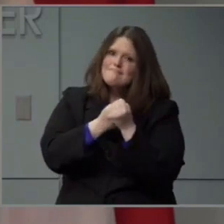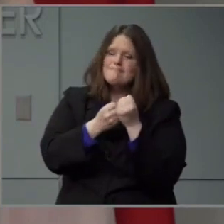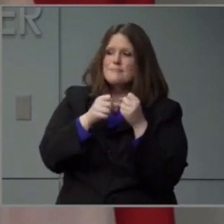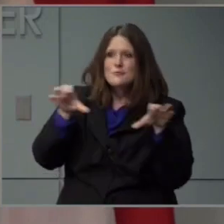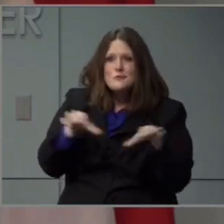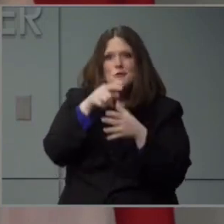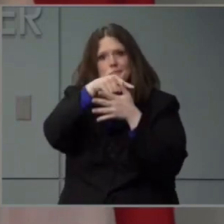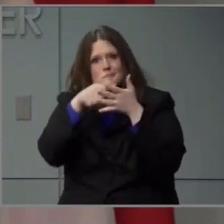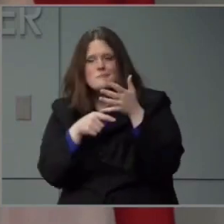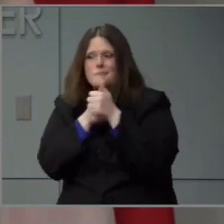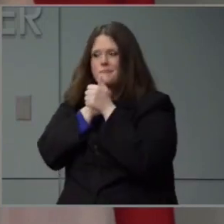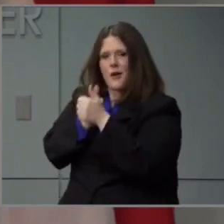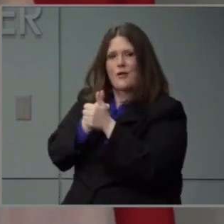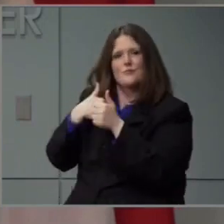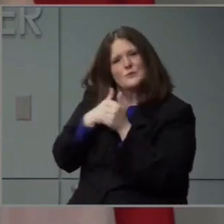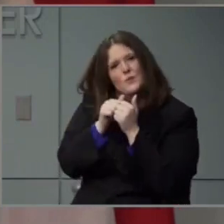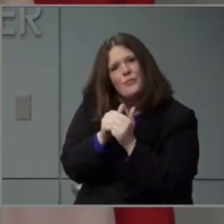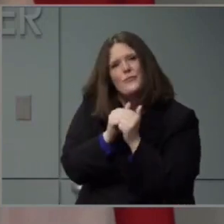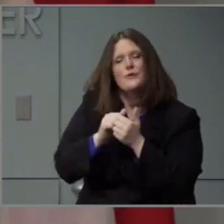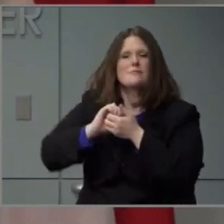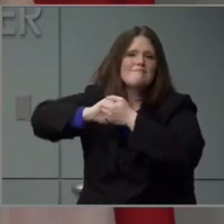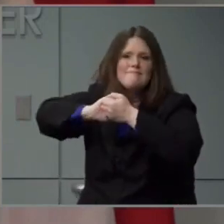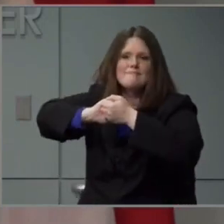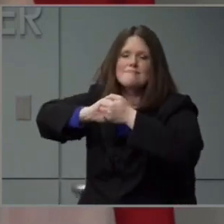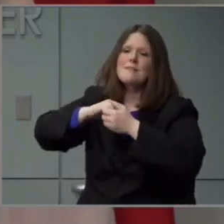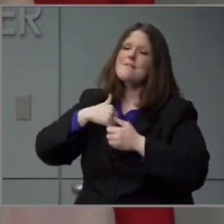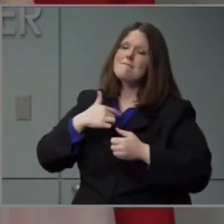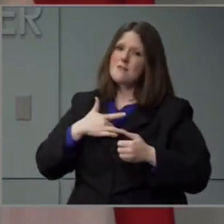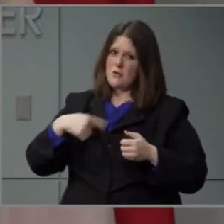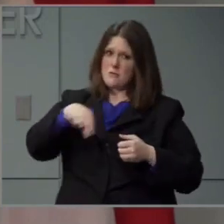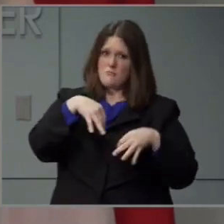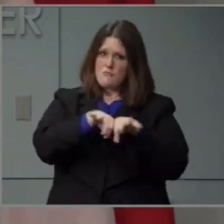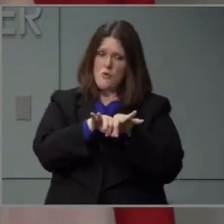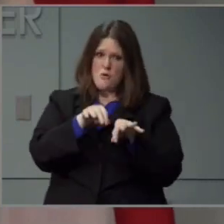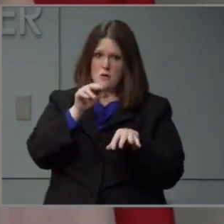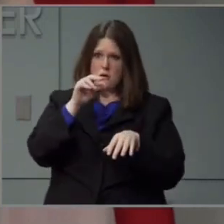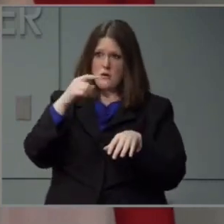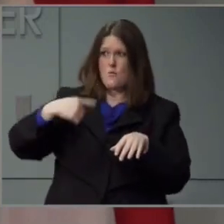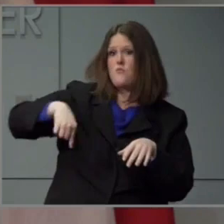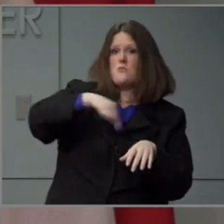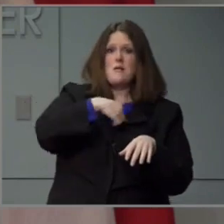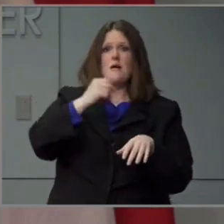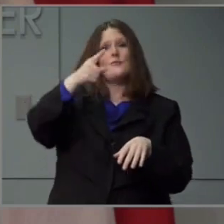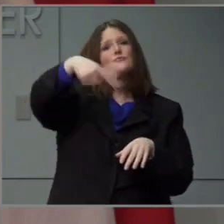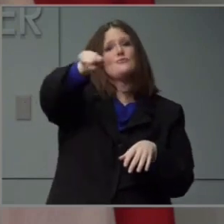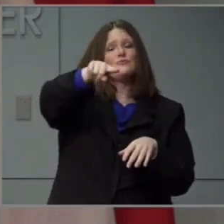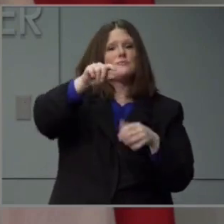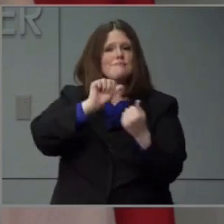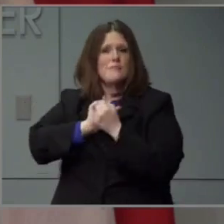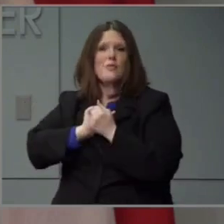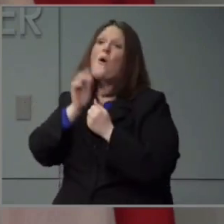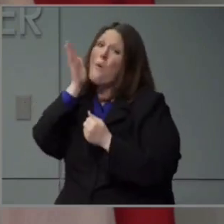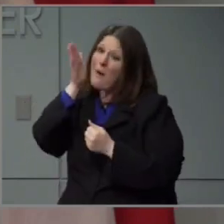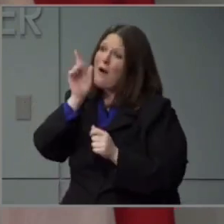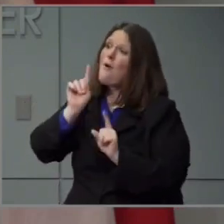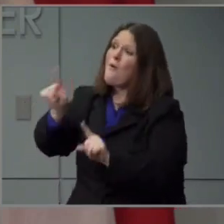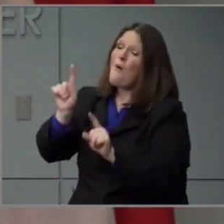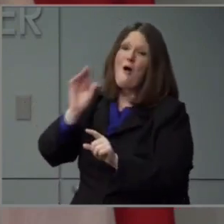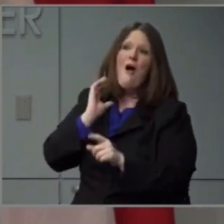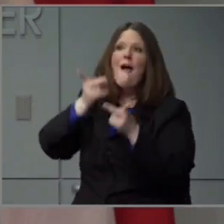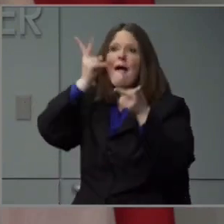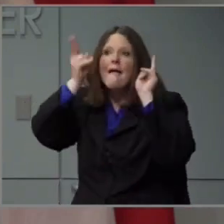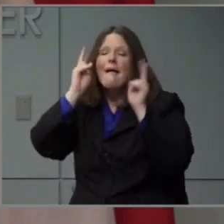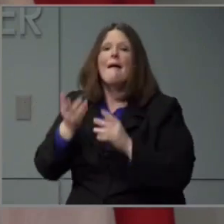everything that's going on and I think if we can pull together as a state that we will be back getting haircuts and at our favorite